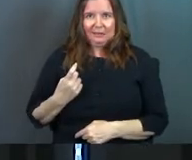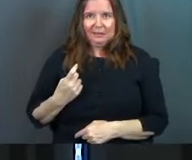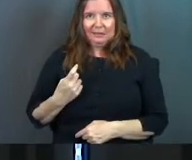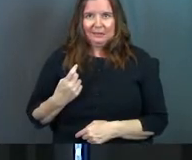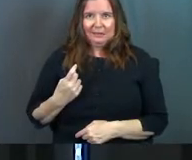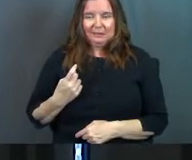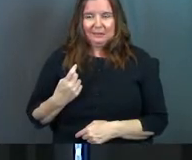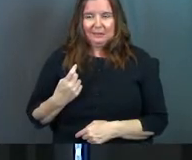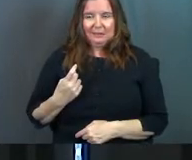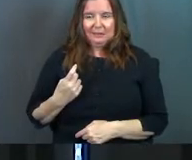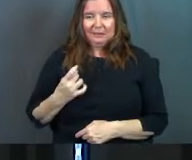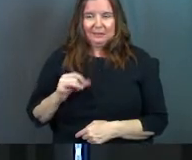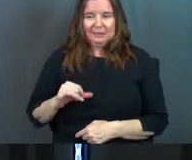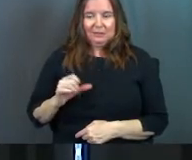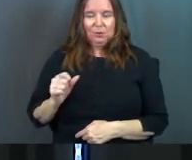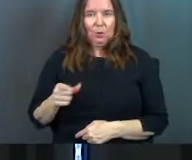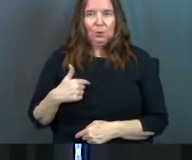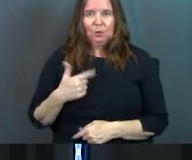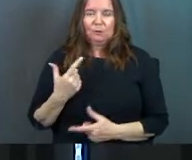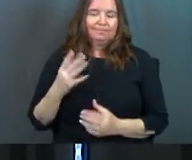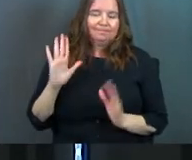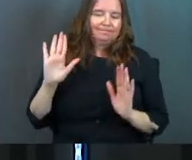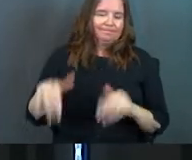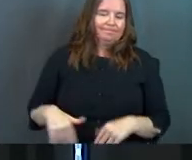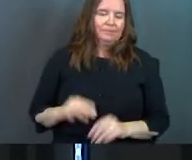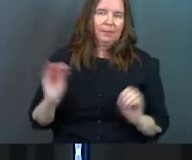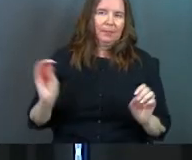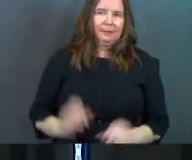and so you do nothing.